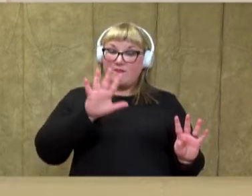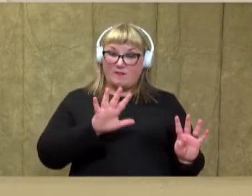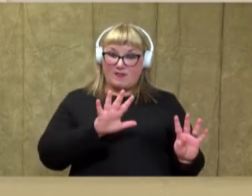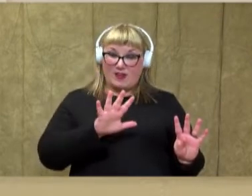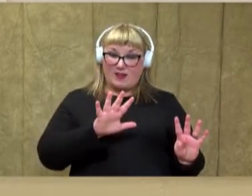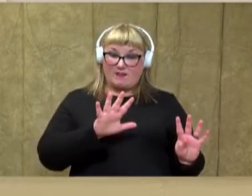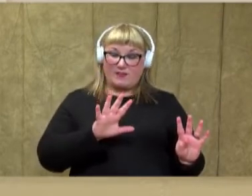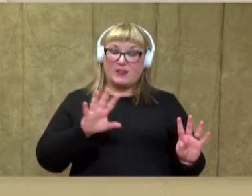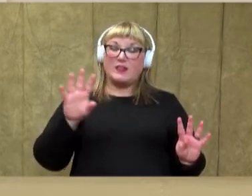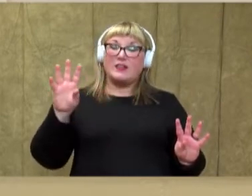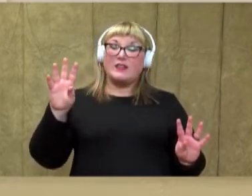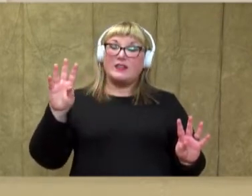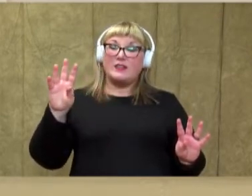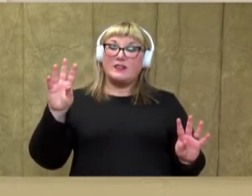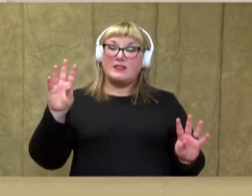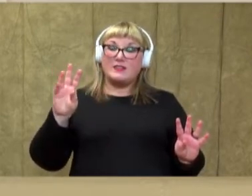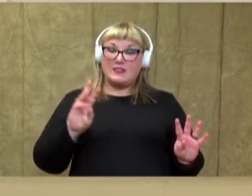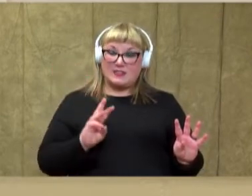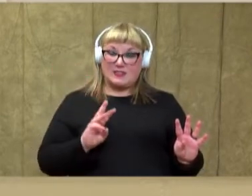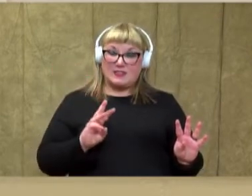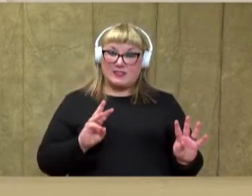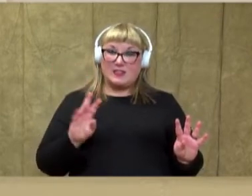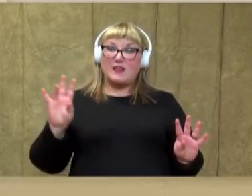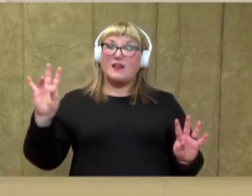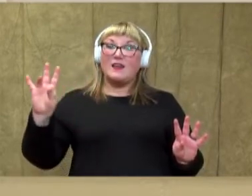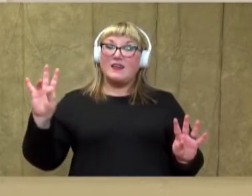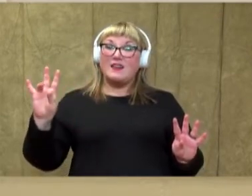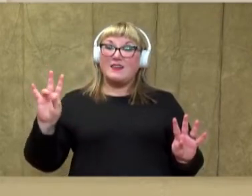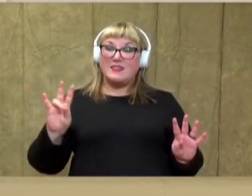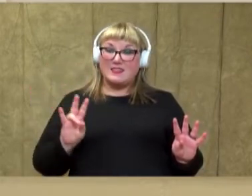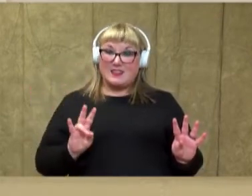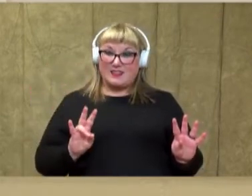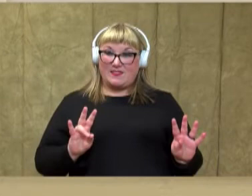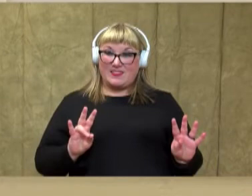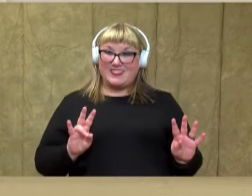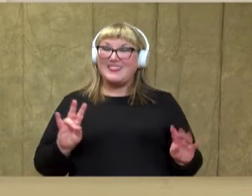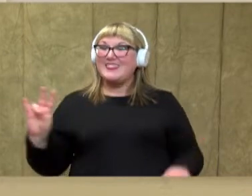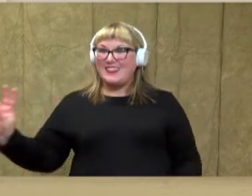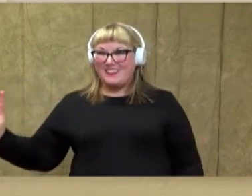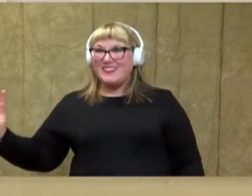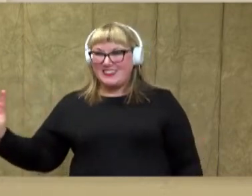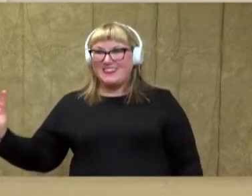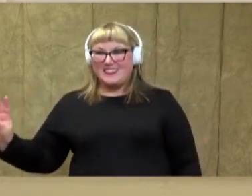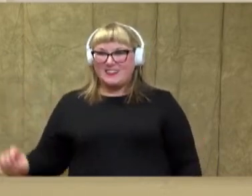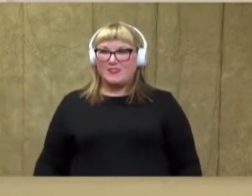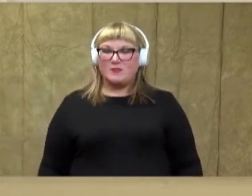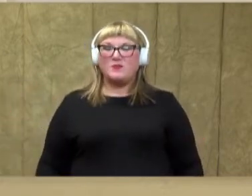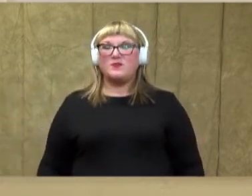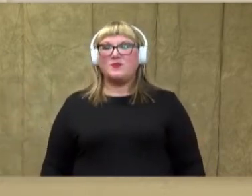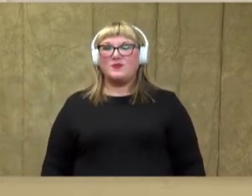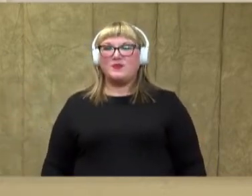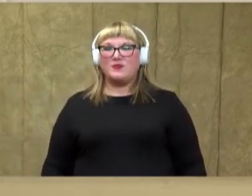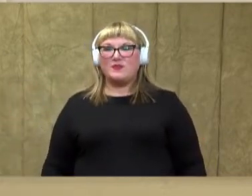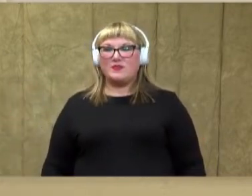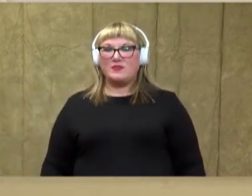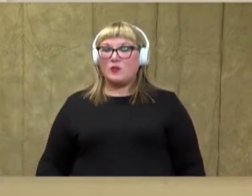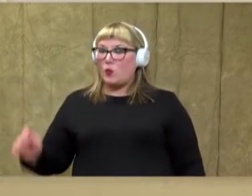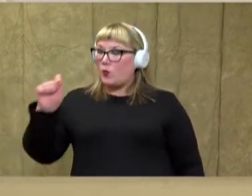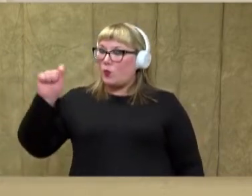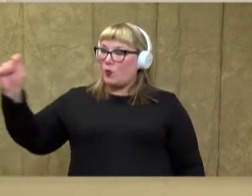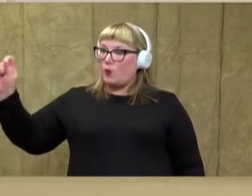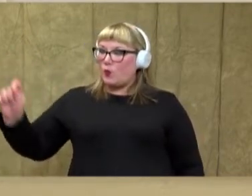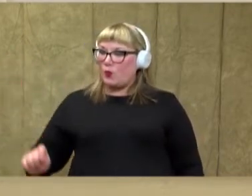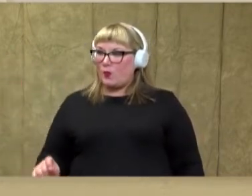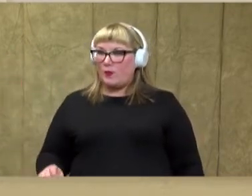5, 6, 7. Good job. Across the sky and down